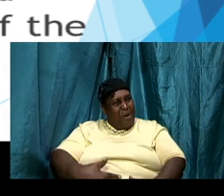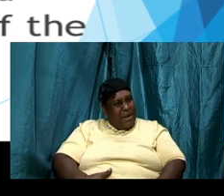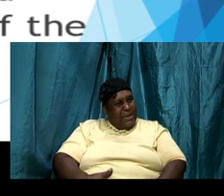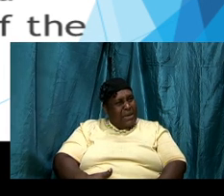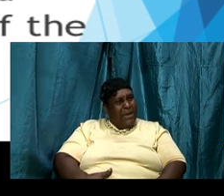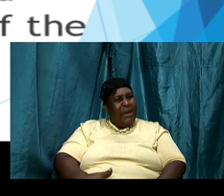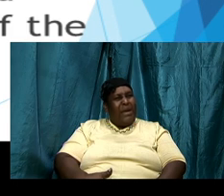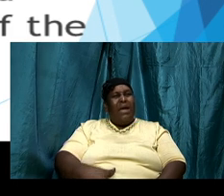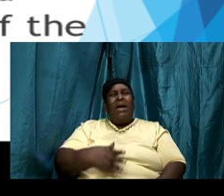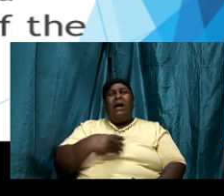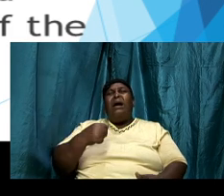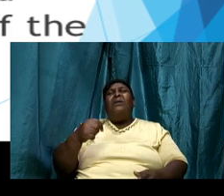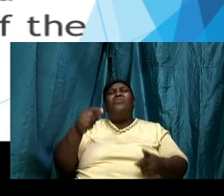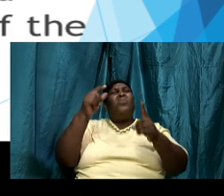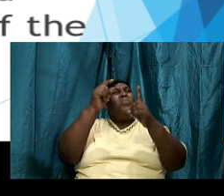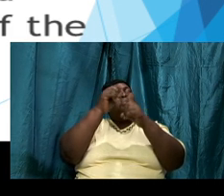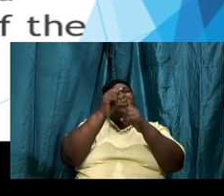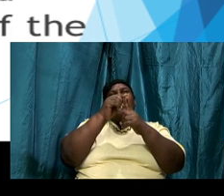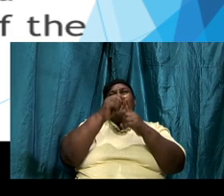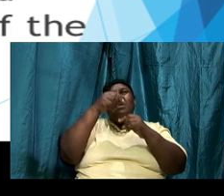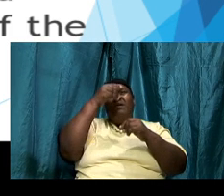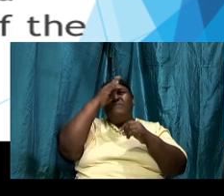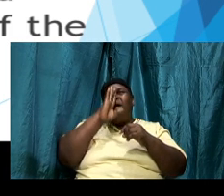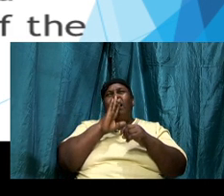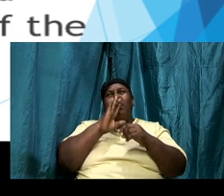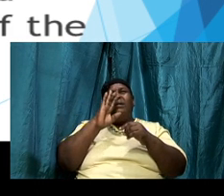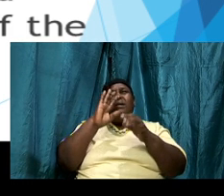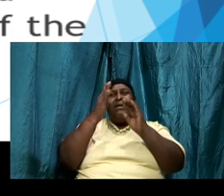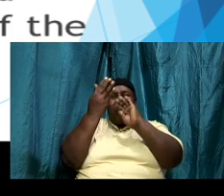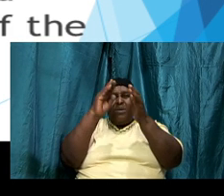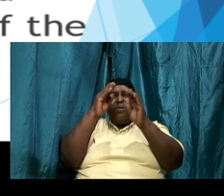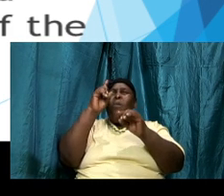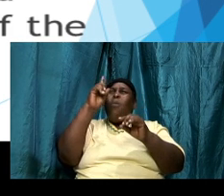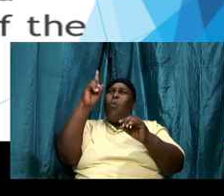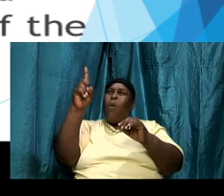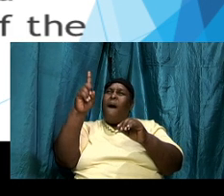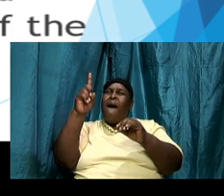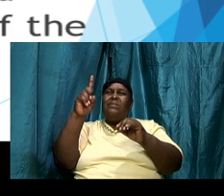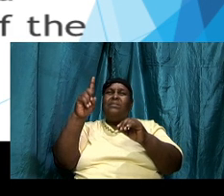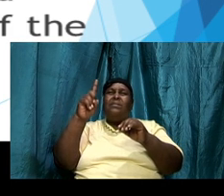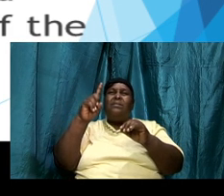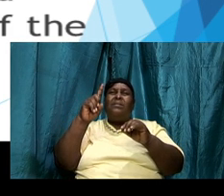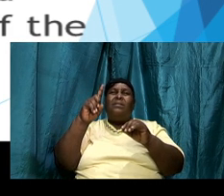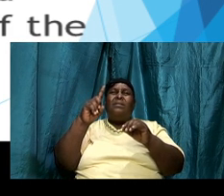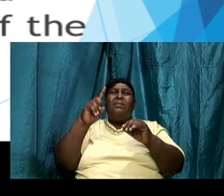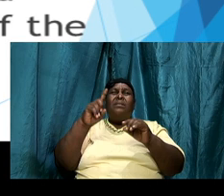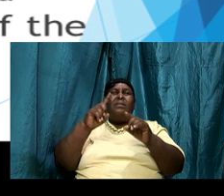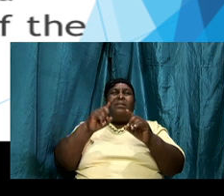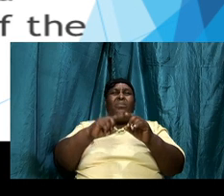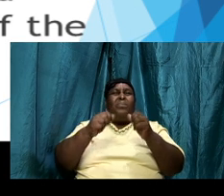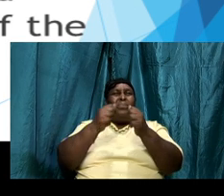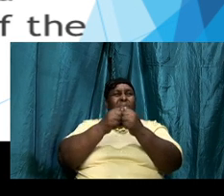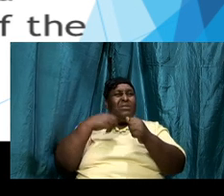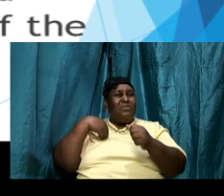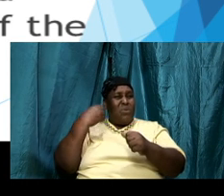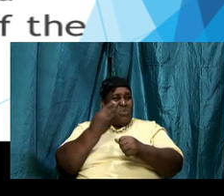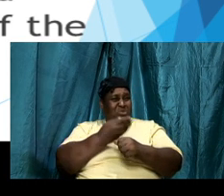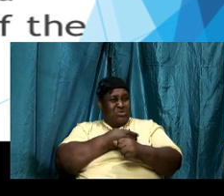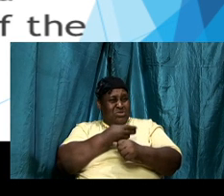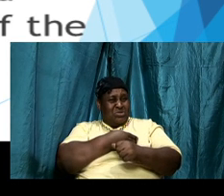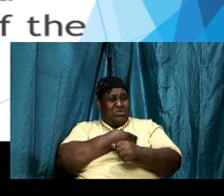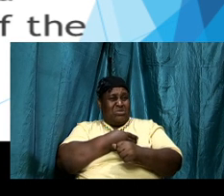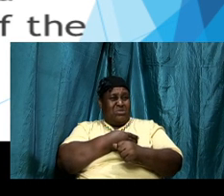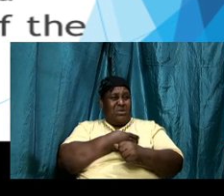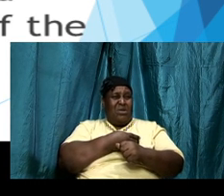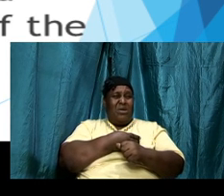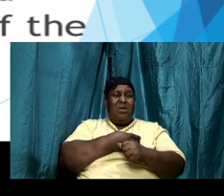to use the word to cut out something so that our minds can become clear and clean channels he then start to